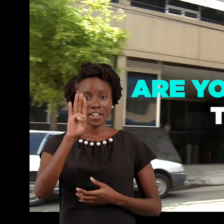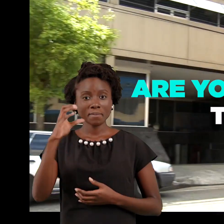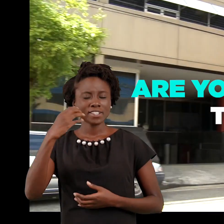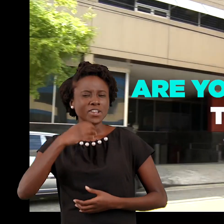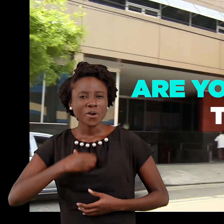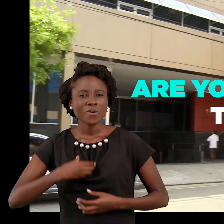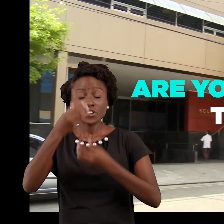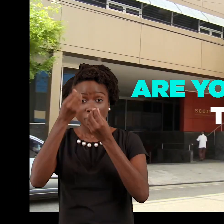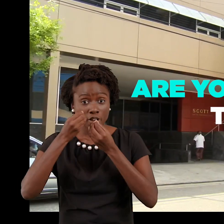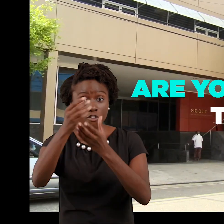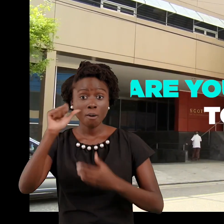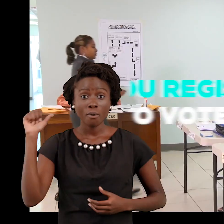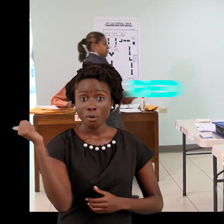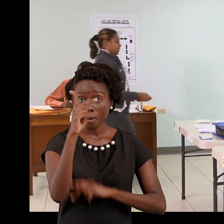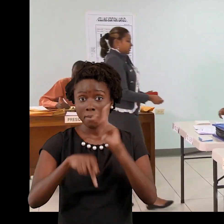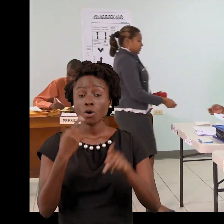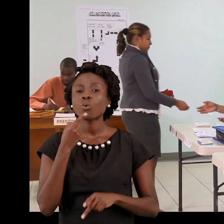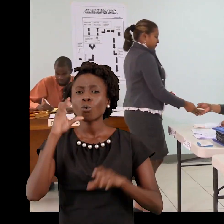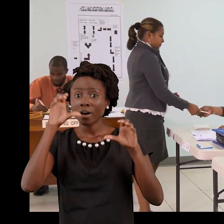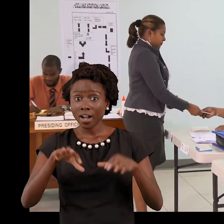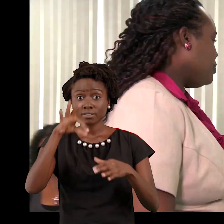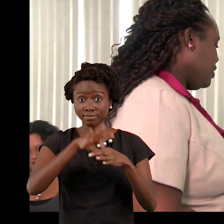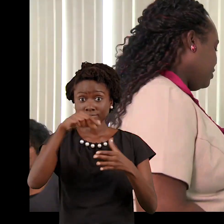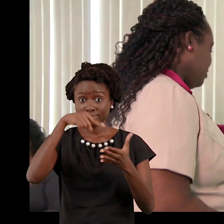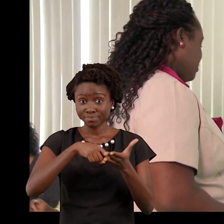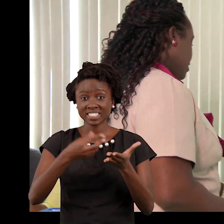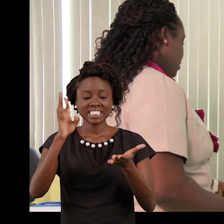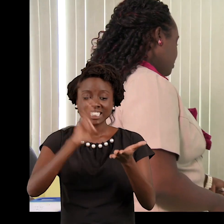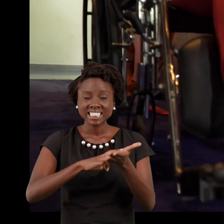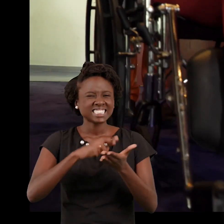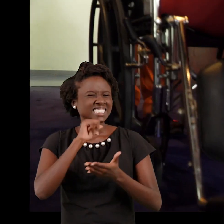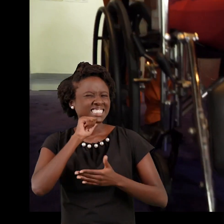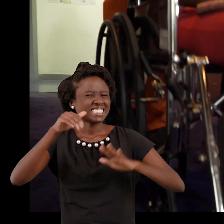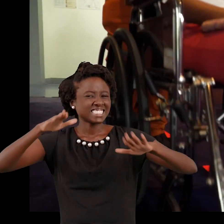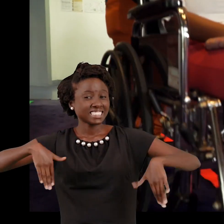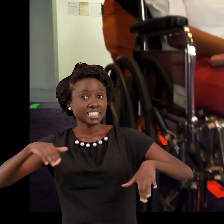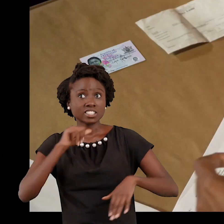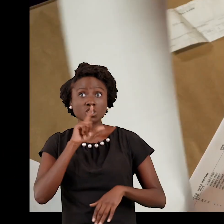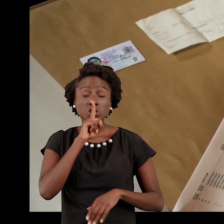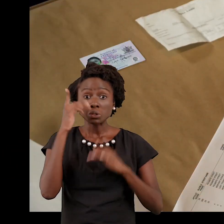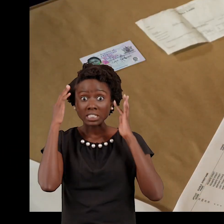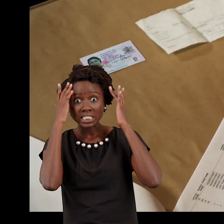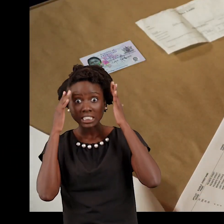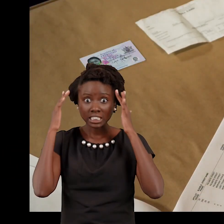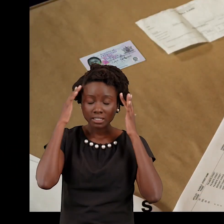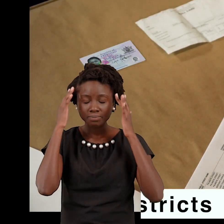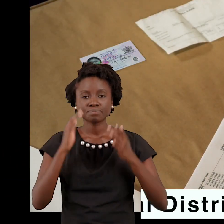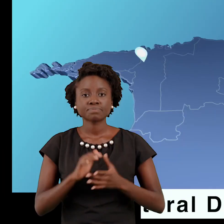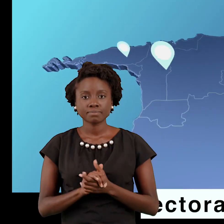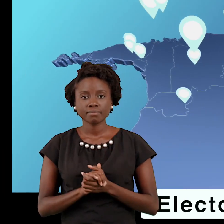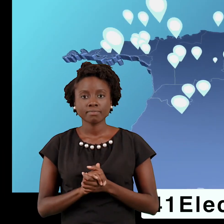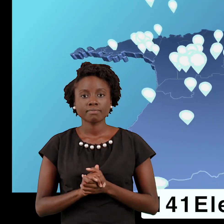The Elections and Boundaries Commission wishes to inform all qualified persons who are not registered or in doubt of their